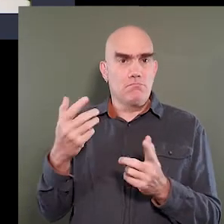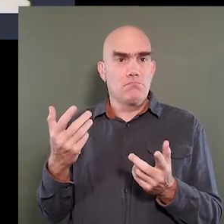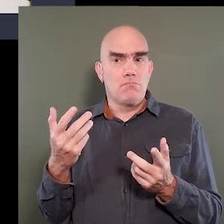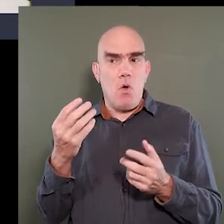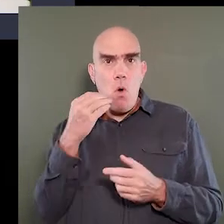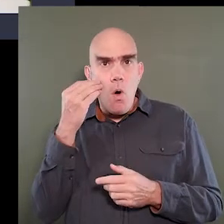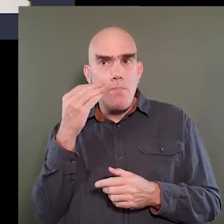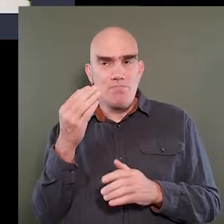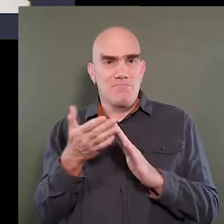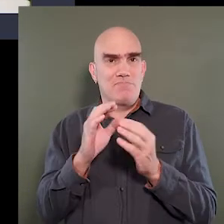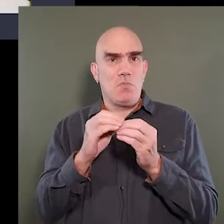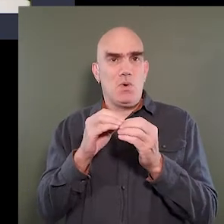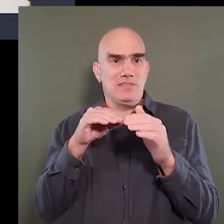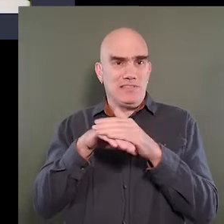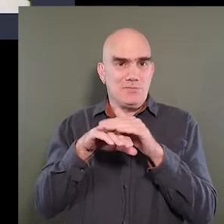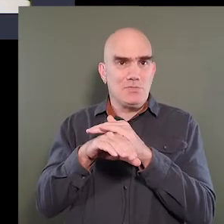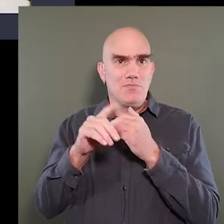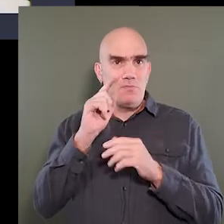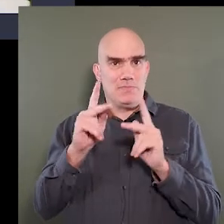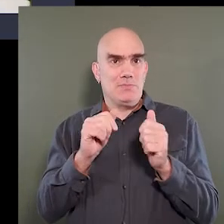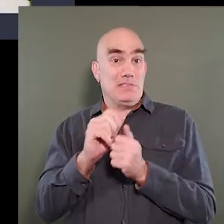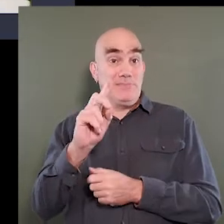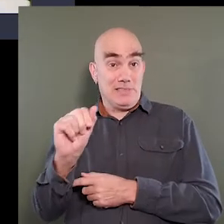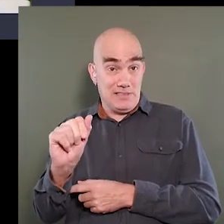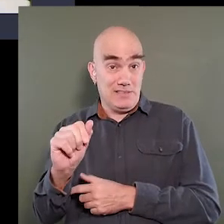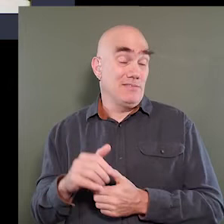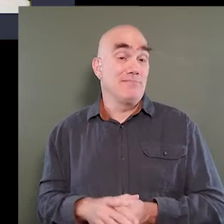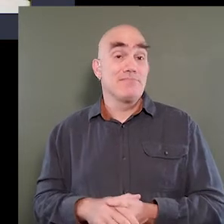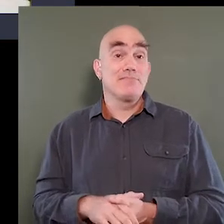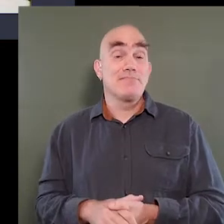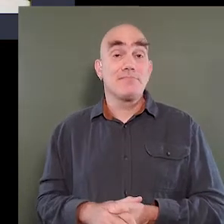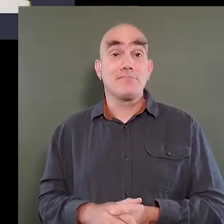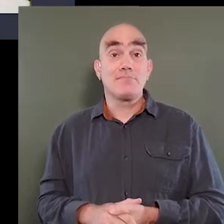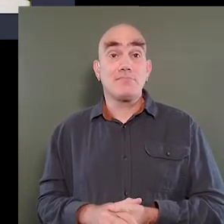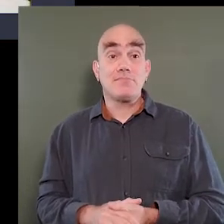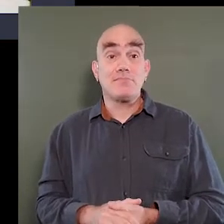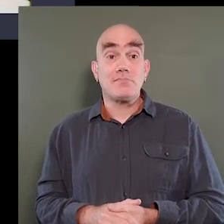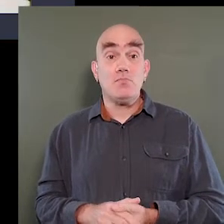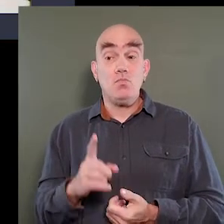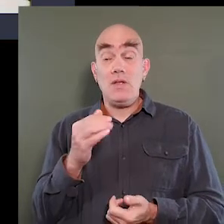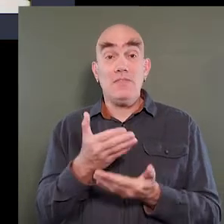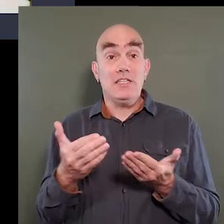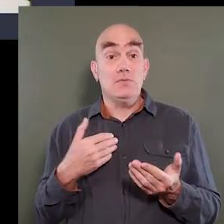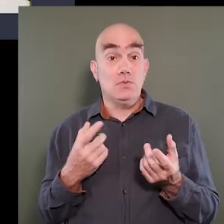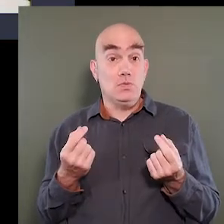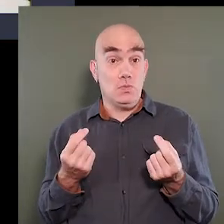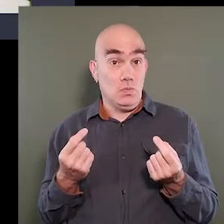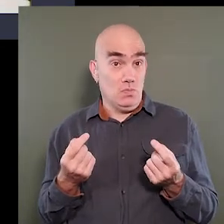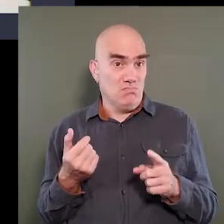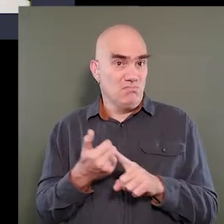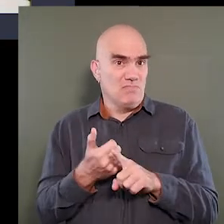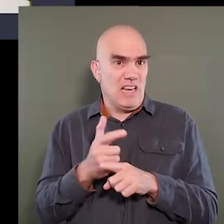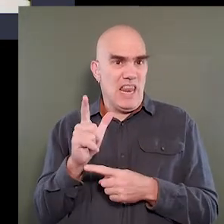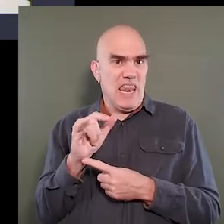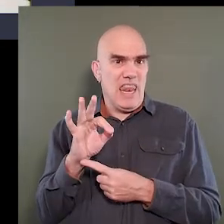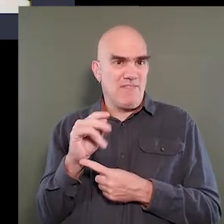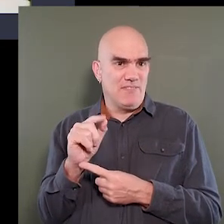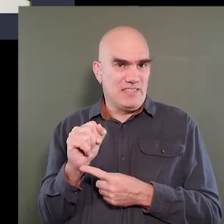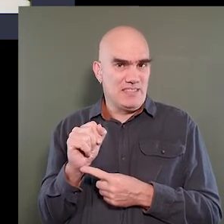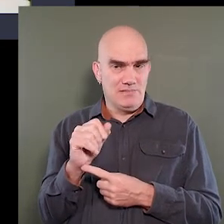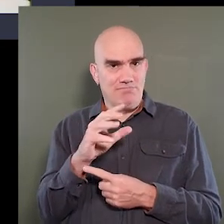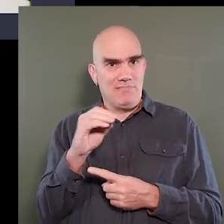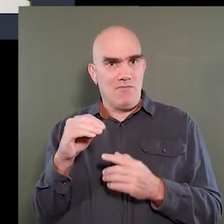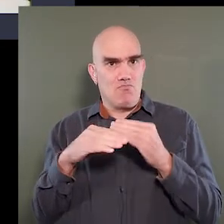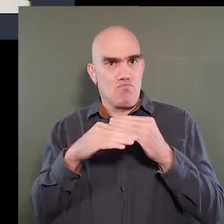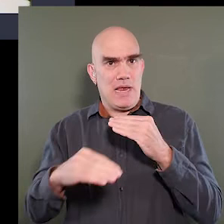of the home to be accessible for people with disabilities. One of the things we do are lifts